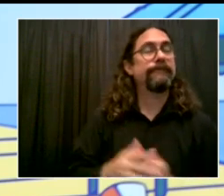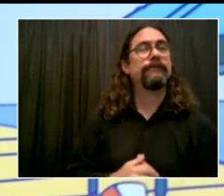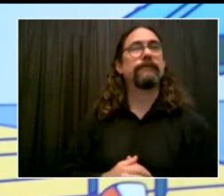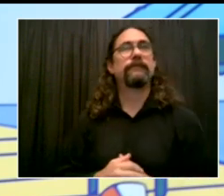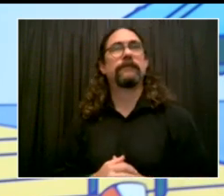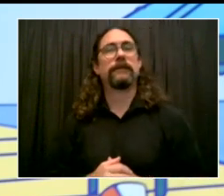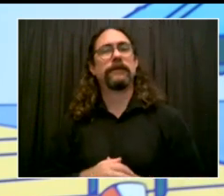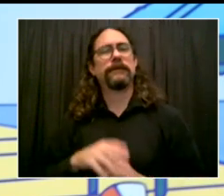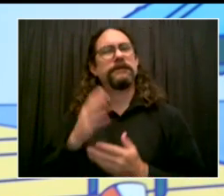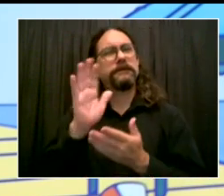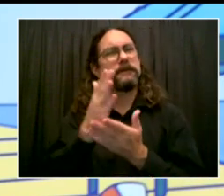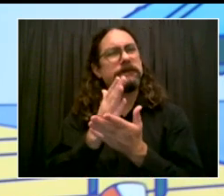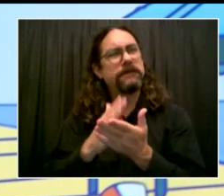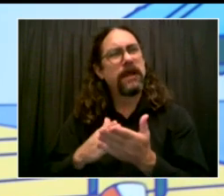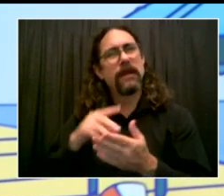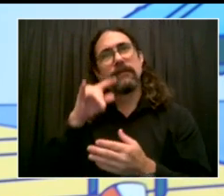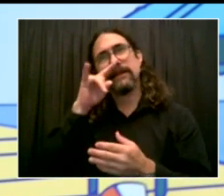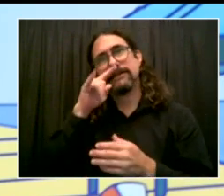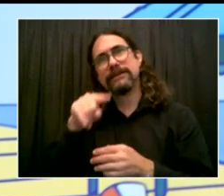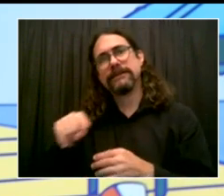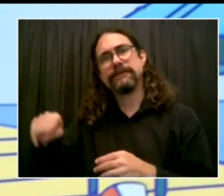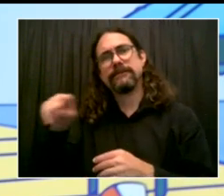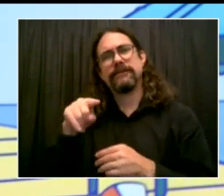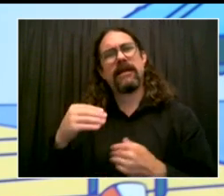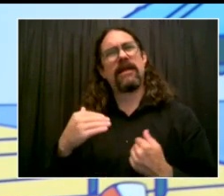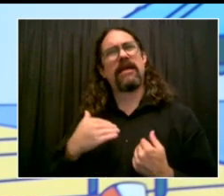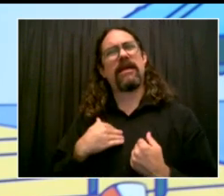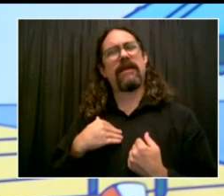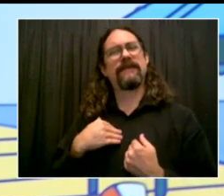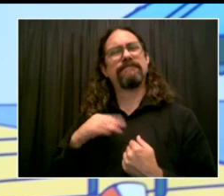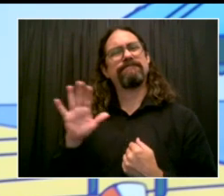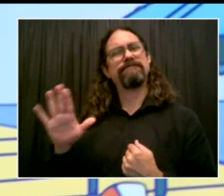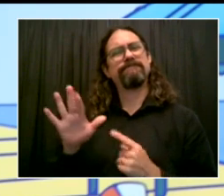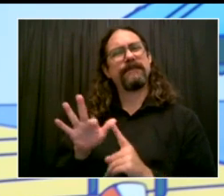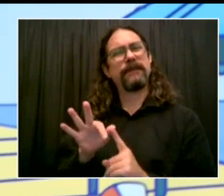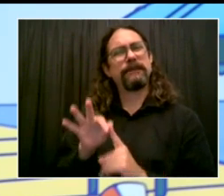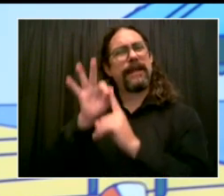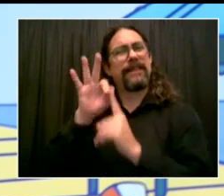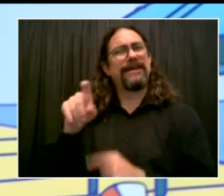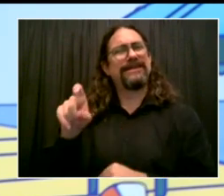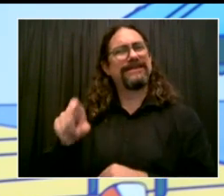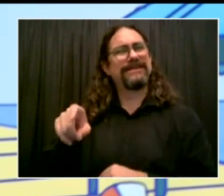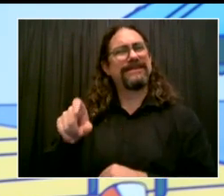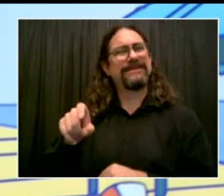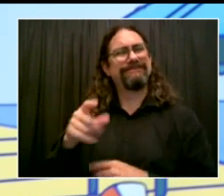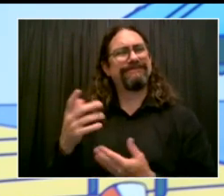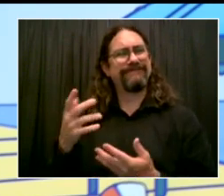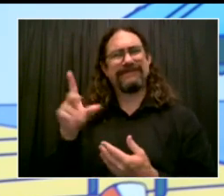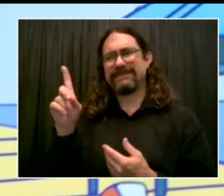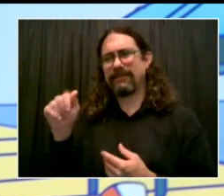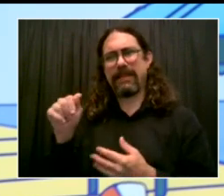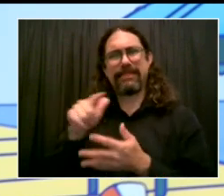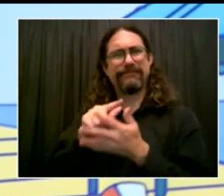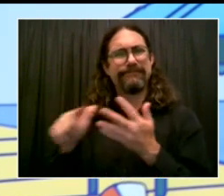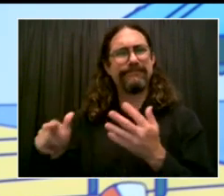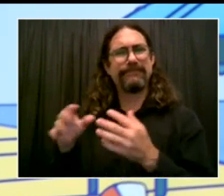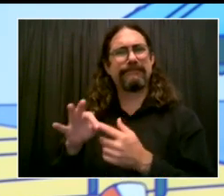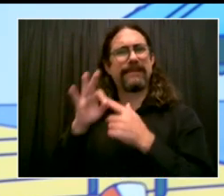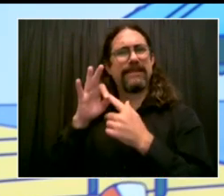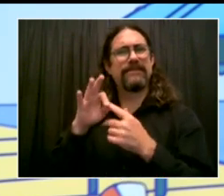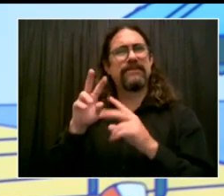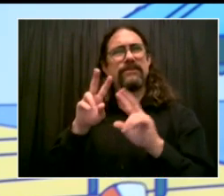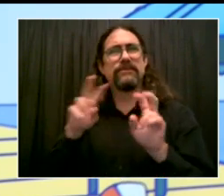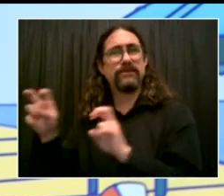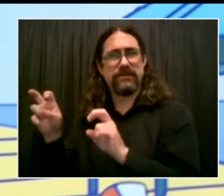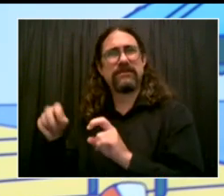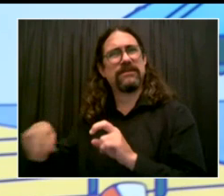their needs can be addressed. I'm talking this case about long-term pediatric care, kids dealing with profound physical challenges